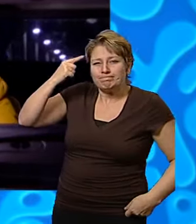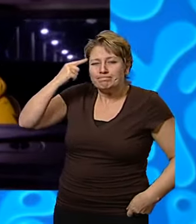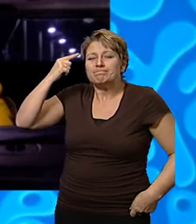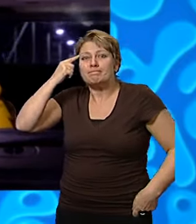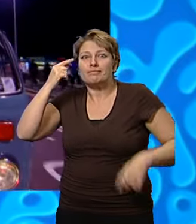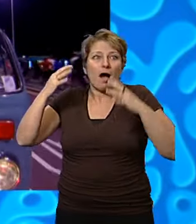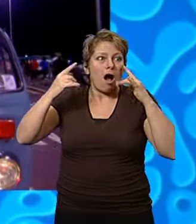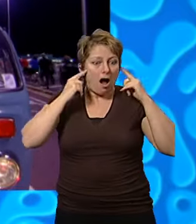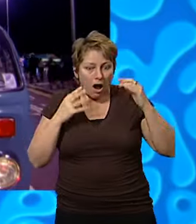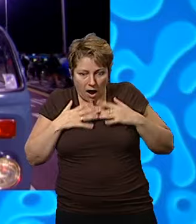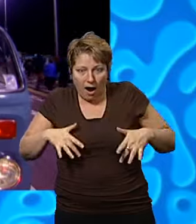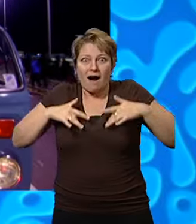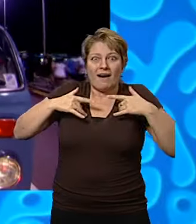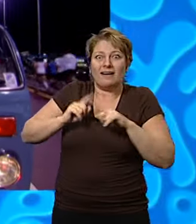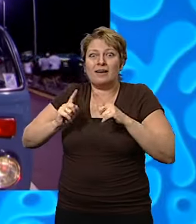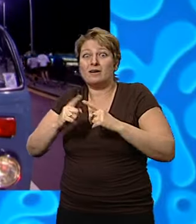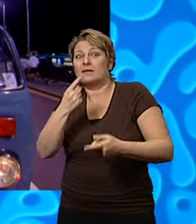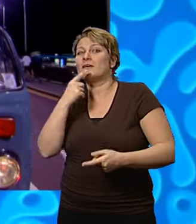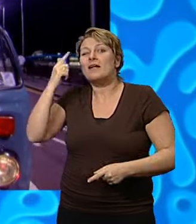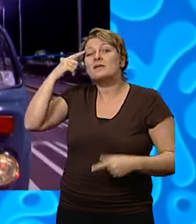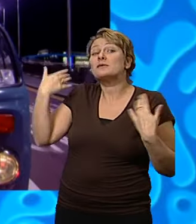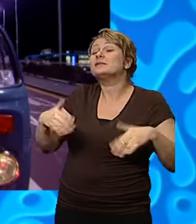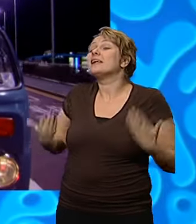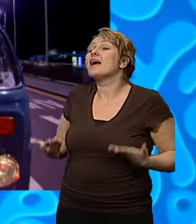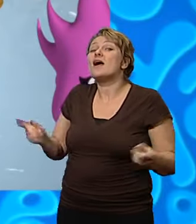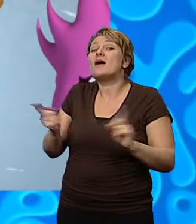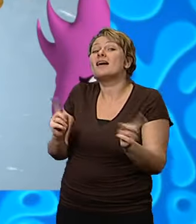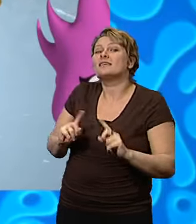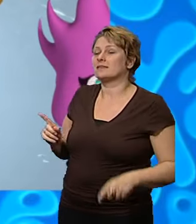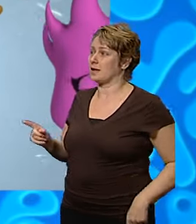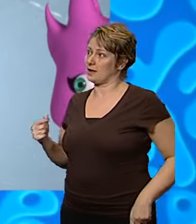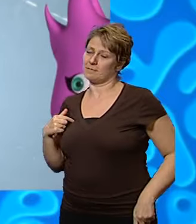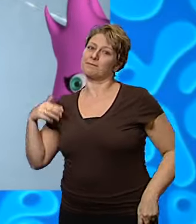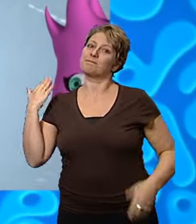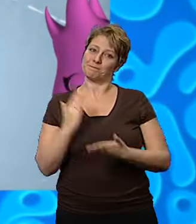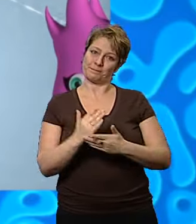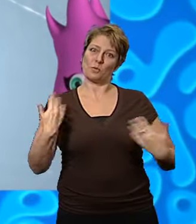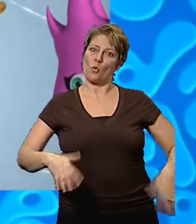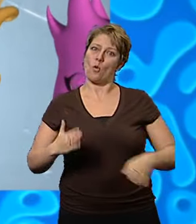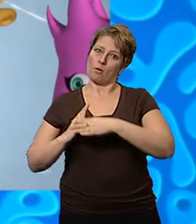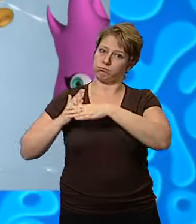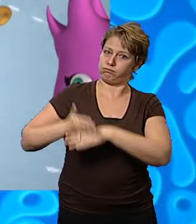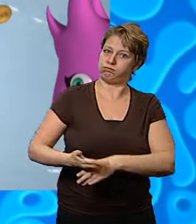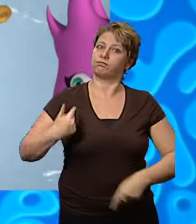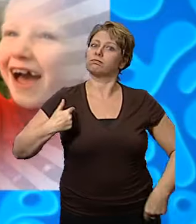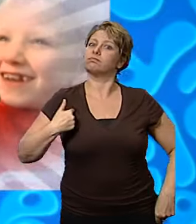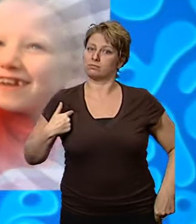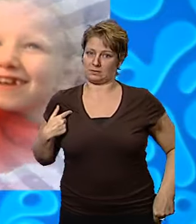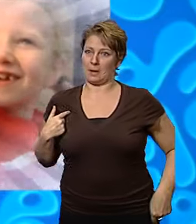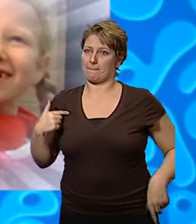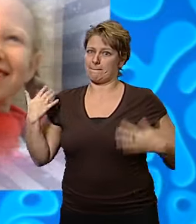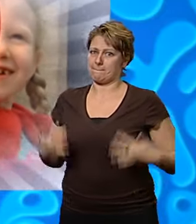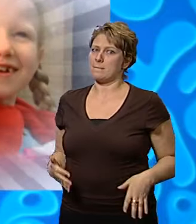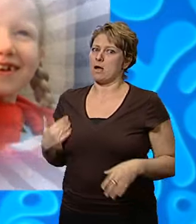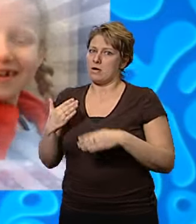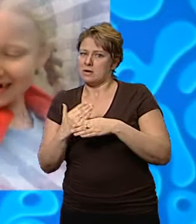many ways. Tell me, neurons, what have you done today? Well, I definitely worked the hardest today. I